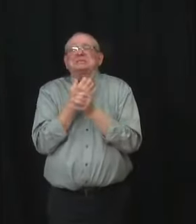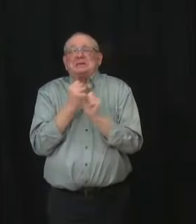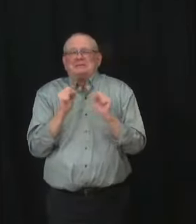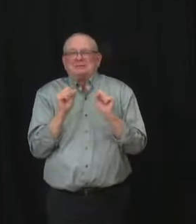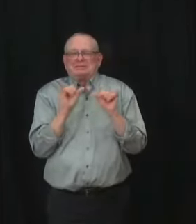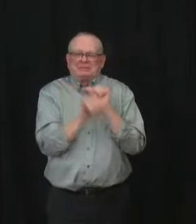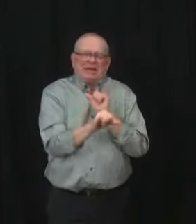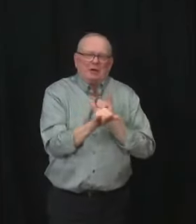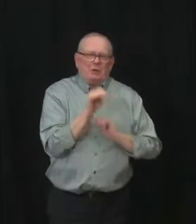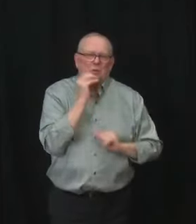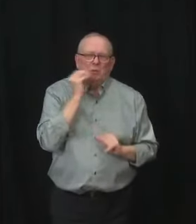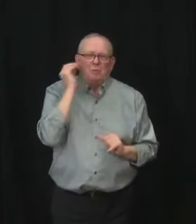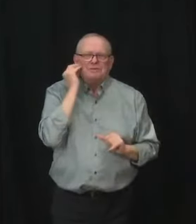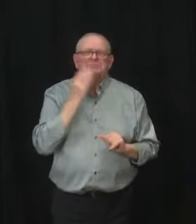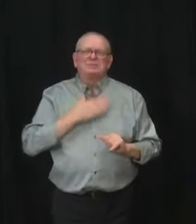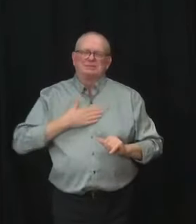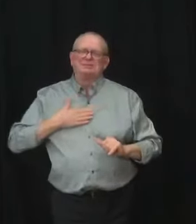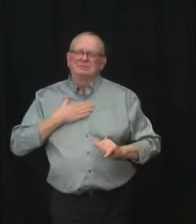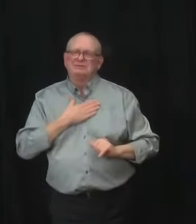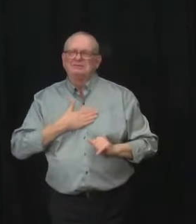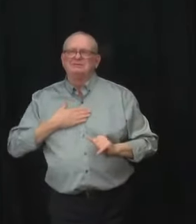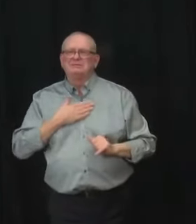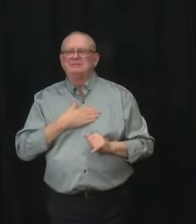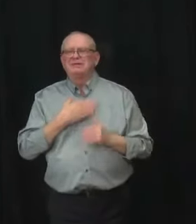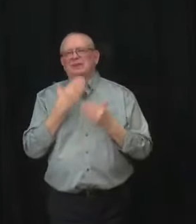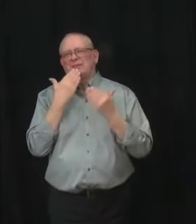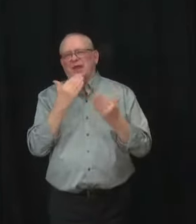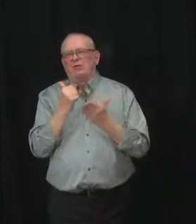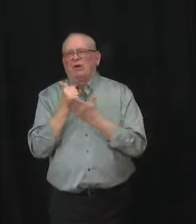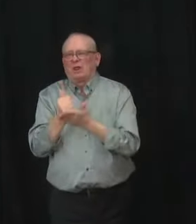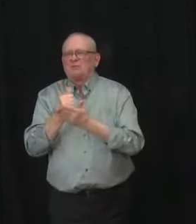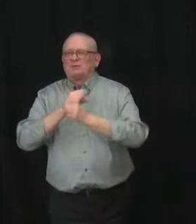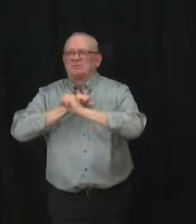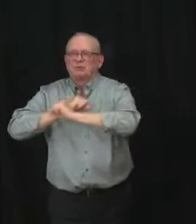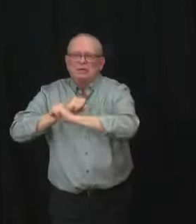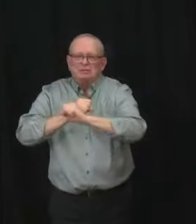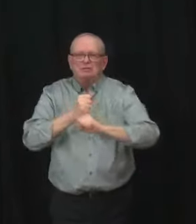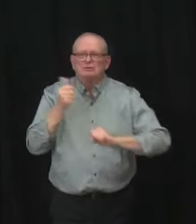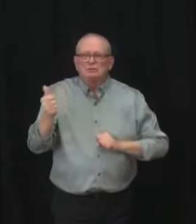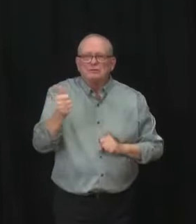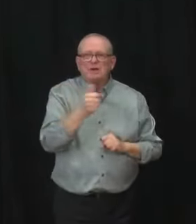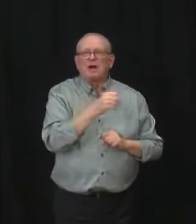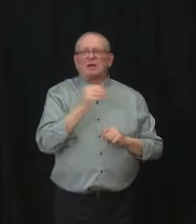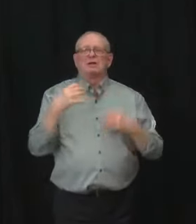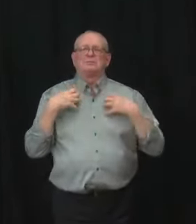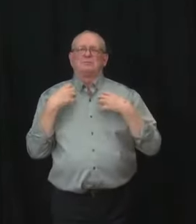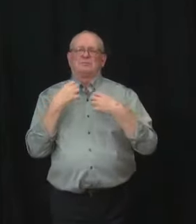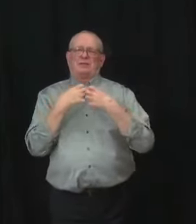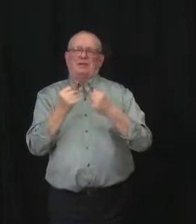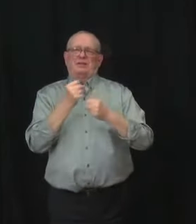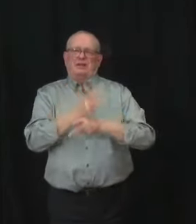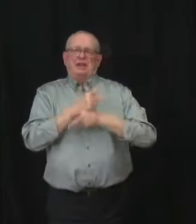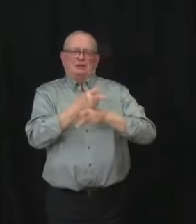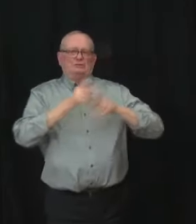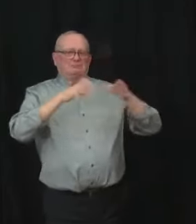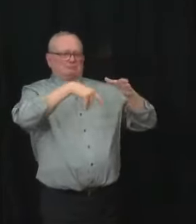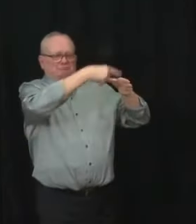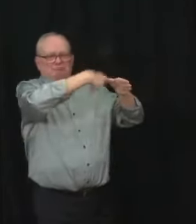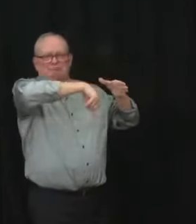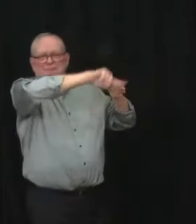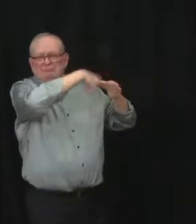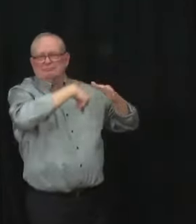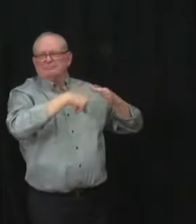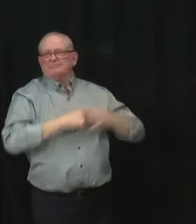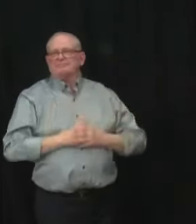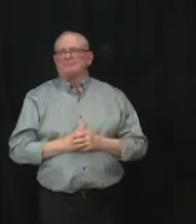you for doing your part to protect yourself and reduce the strain on the health care system. And thanks again to all our